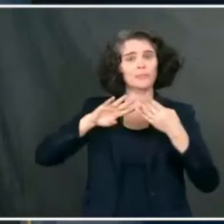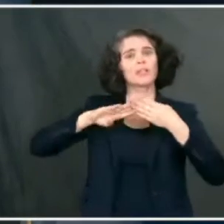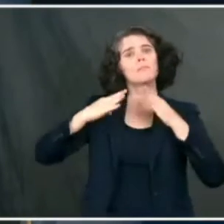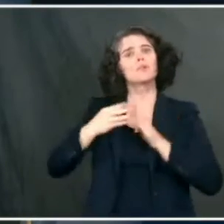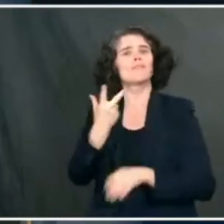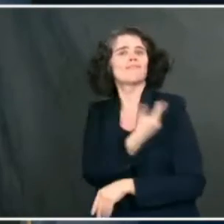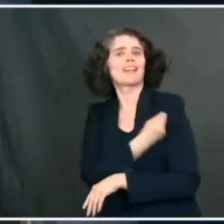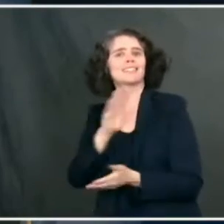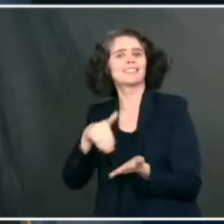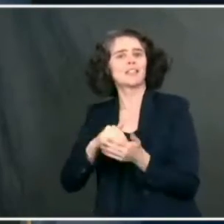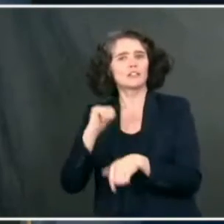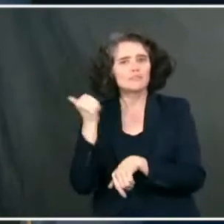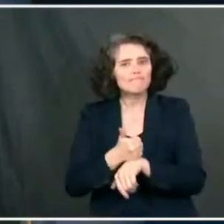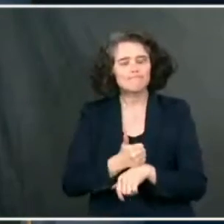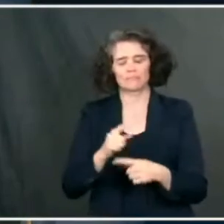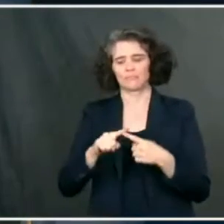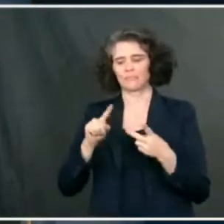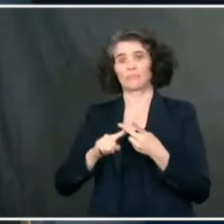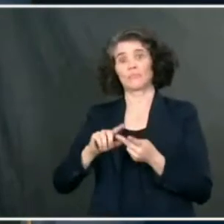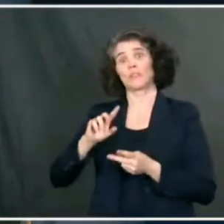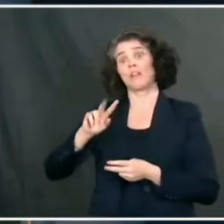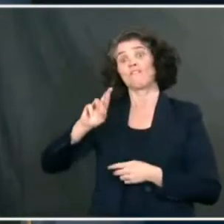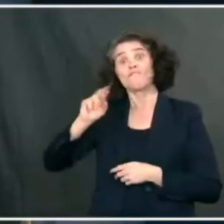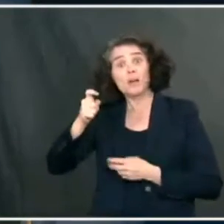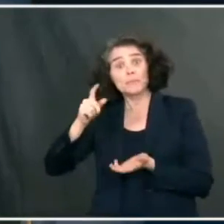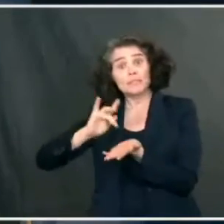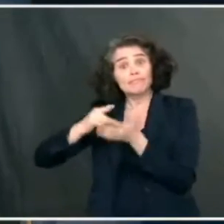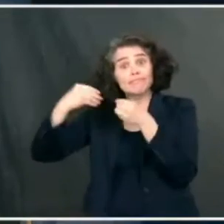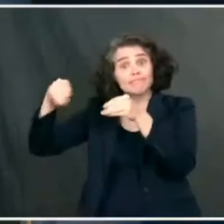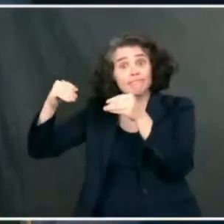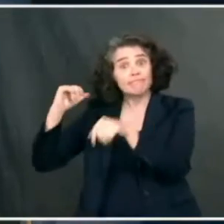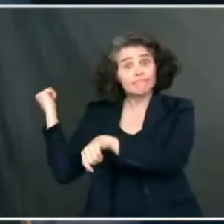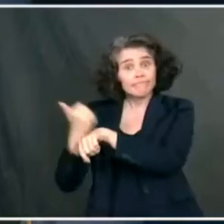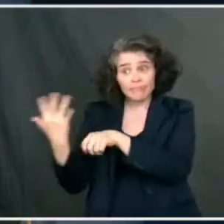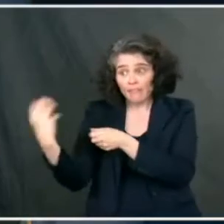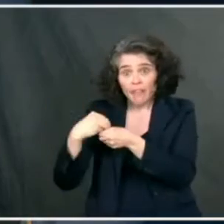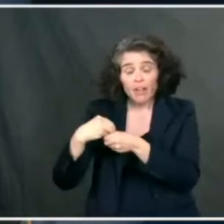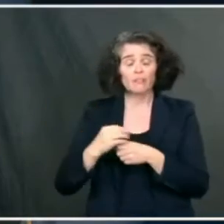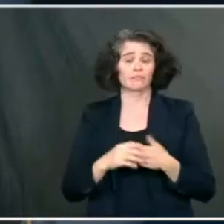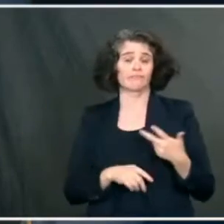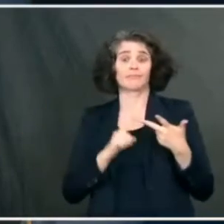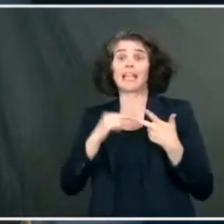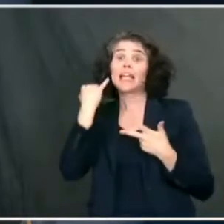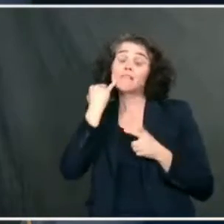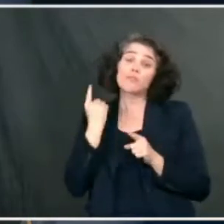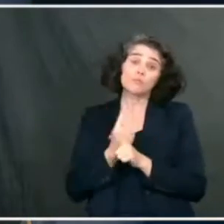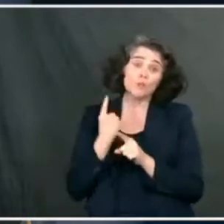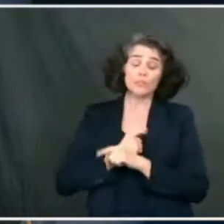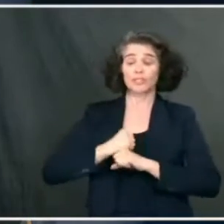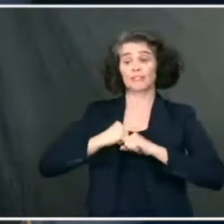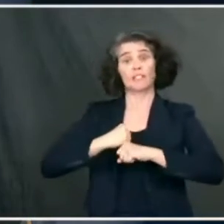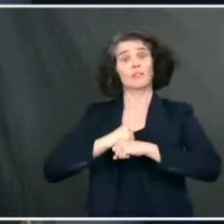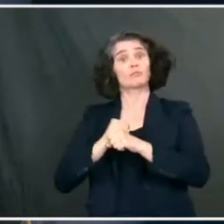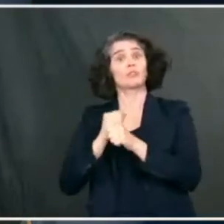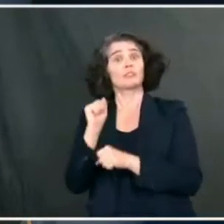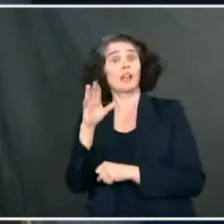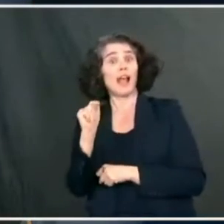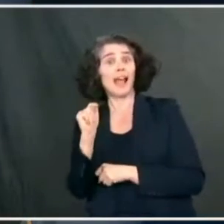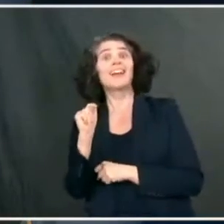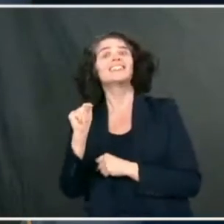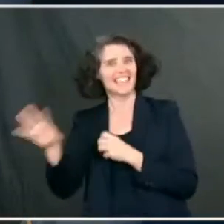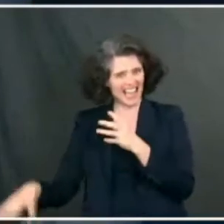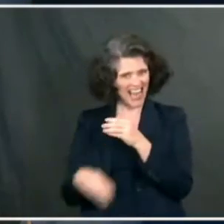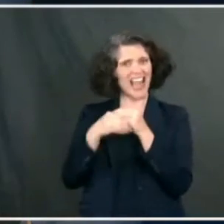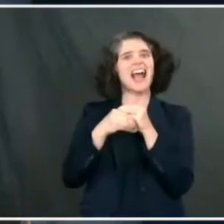up, get pharmacies more involved, where appropriate, get the Defense Production Act involved, not only perhaps with